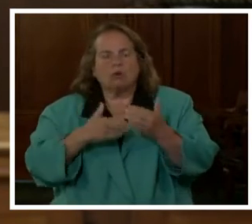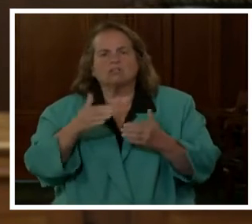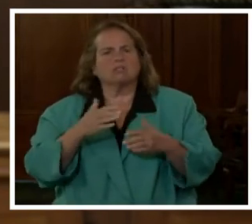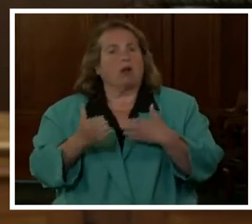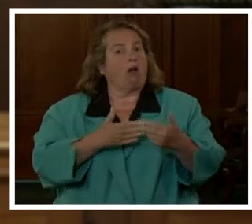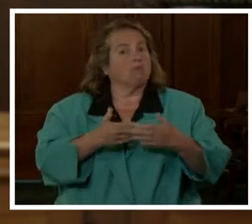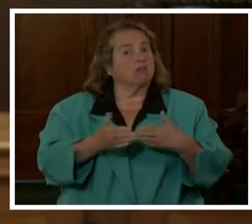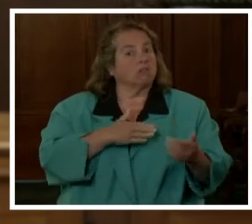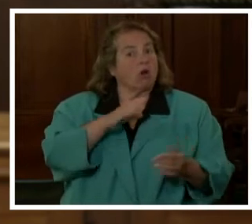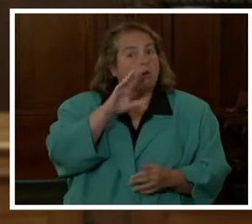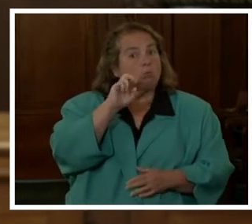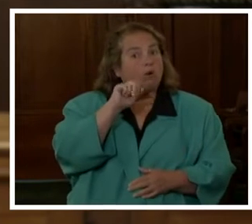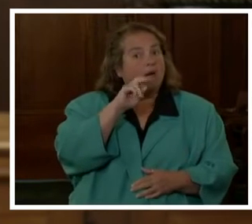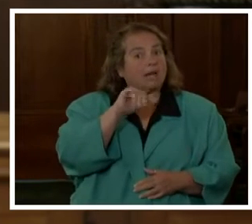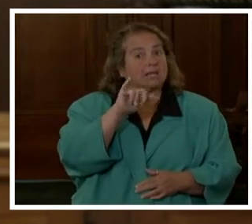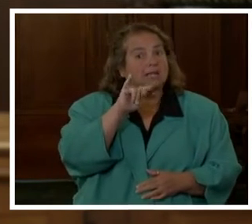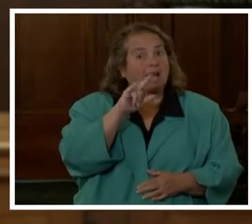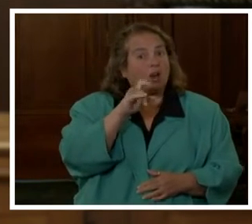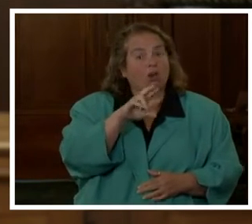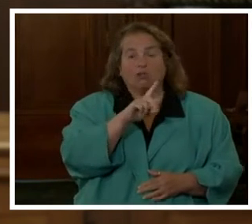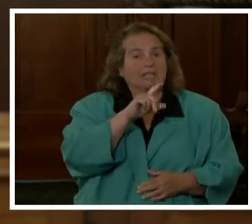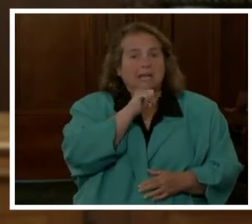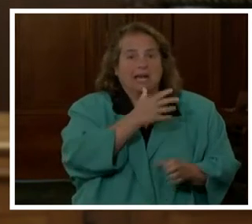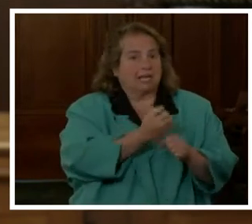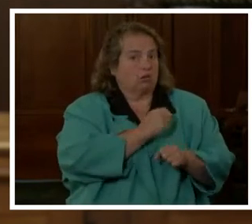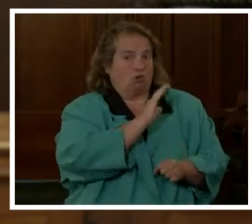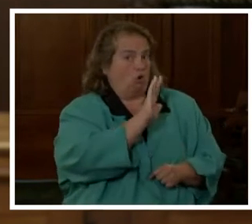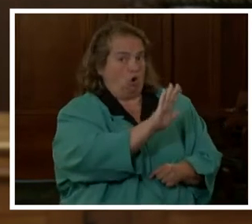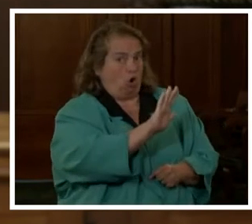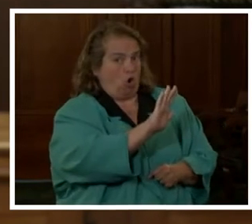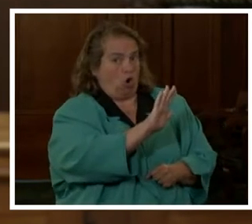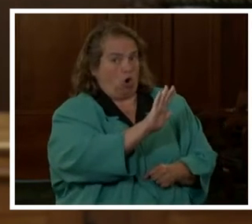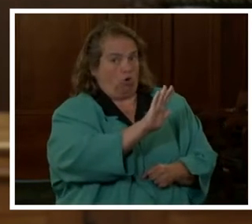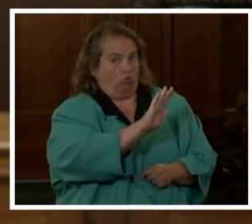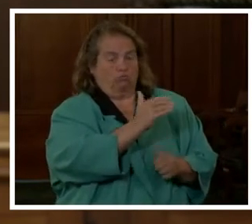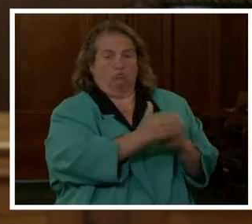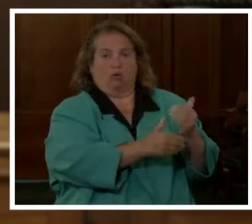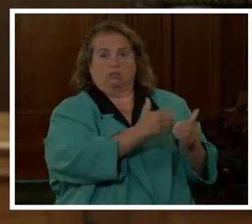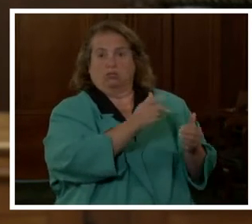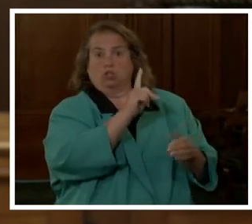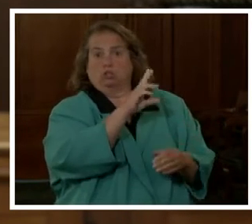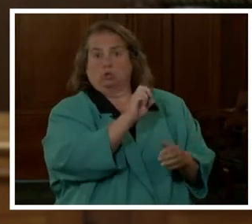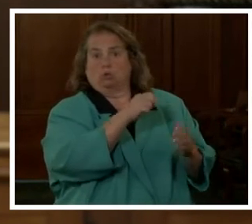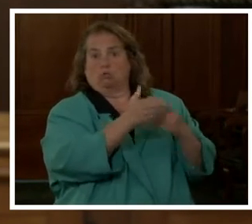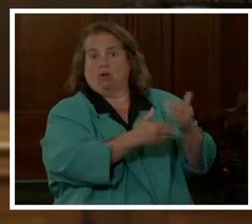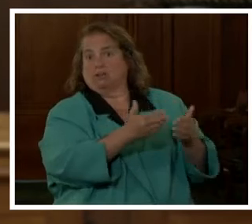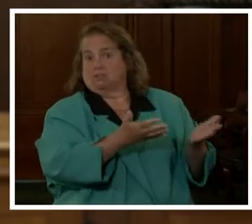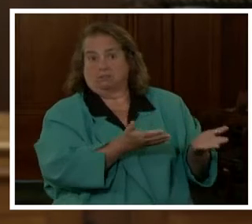did not get her due process. And so we are asking that they be terminated and eventually charged.